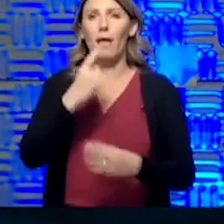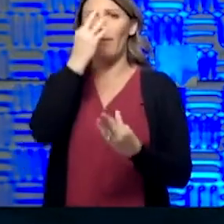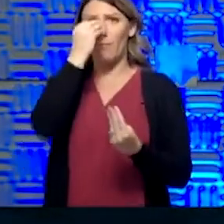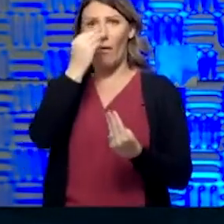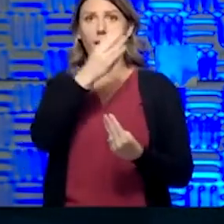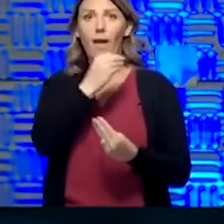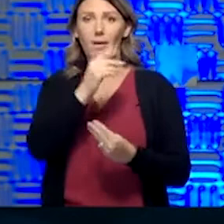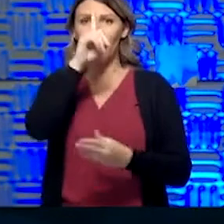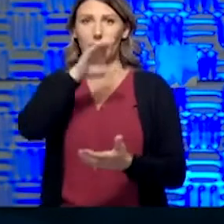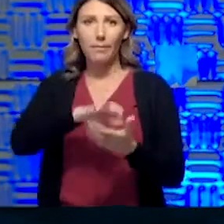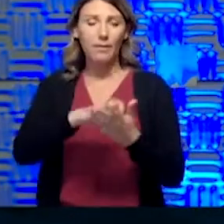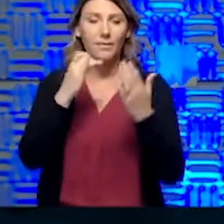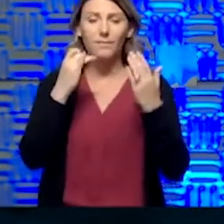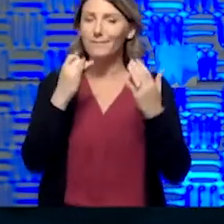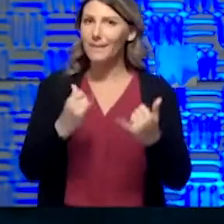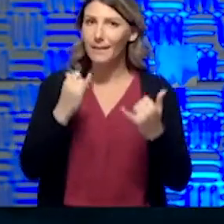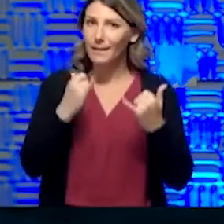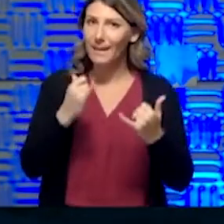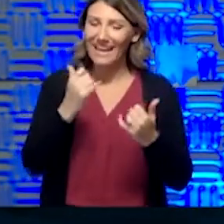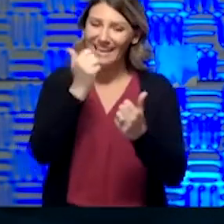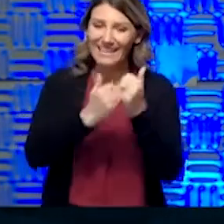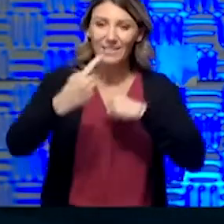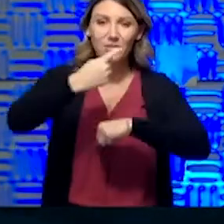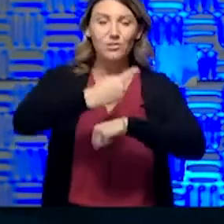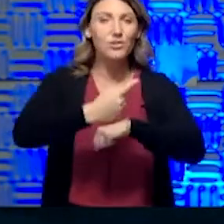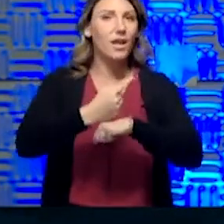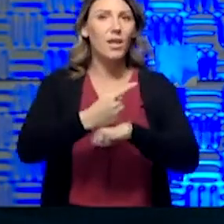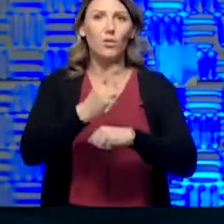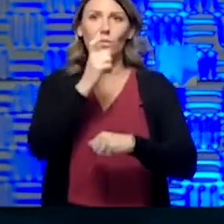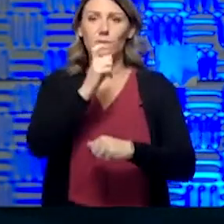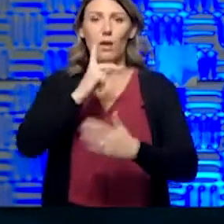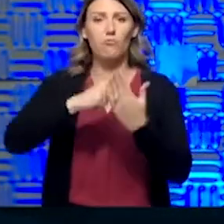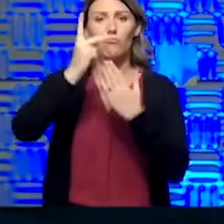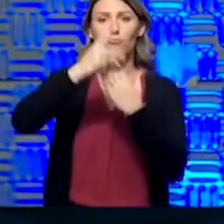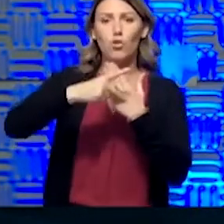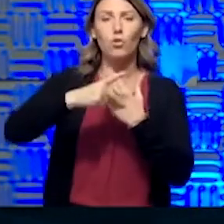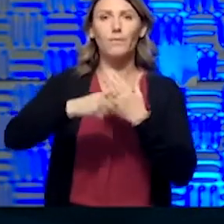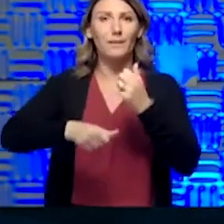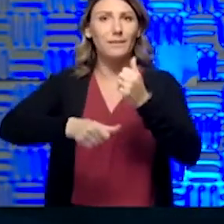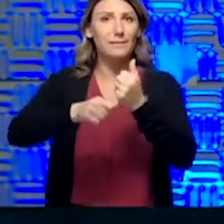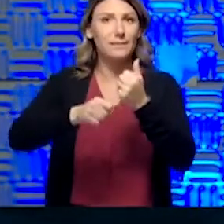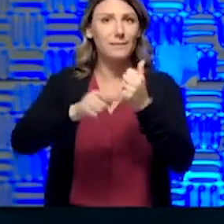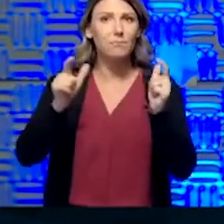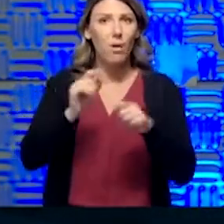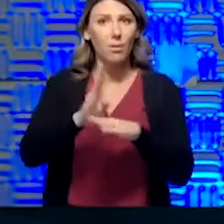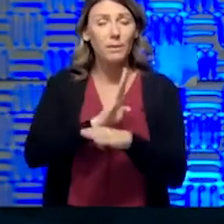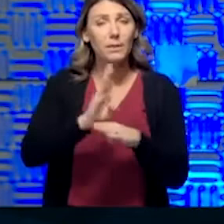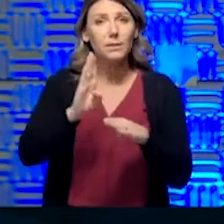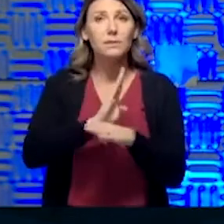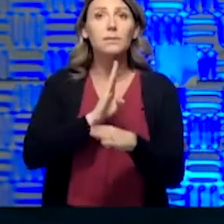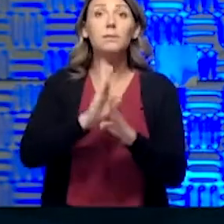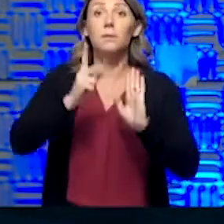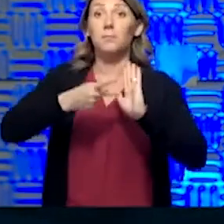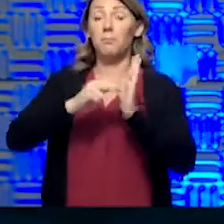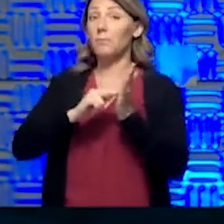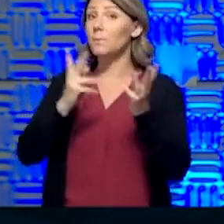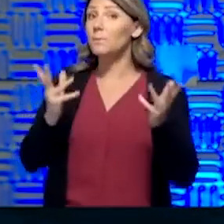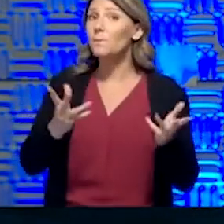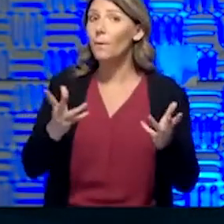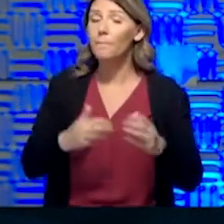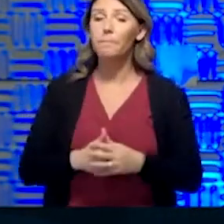that every day that went by in which we didn't have a program that assisted small business meant that there would be